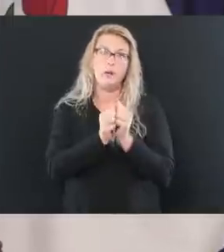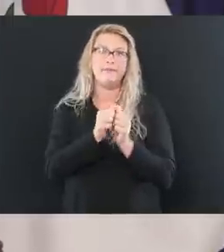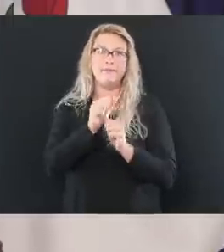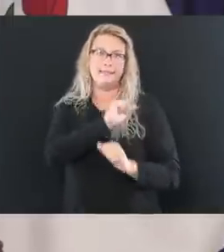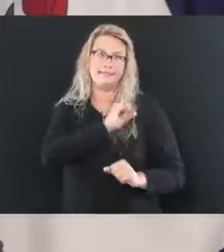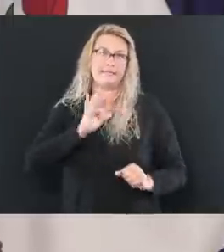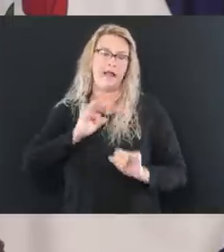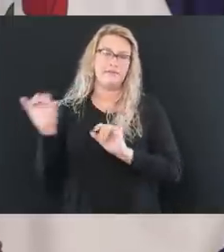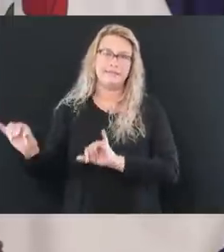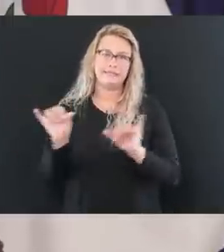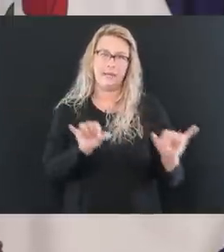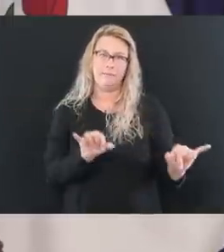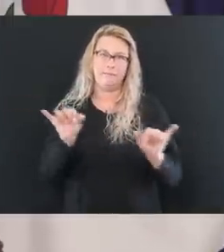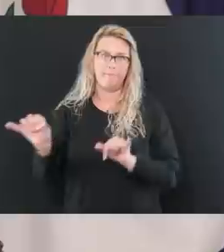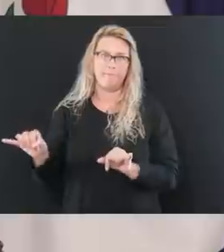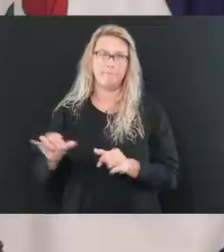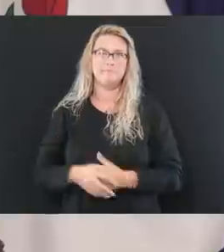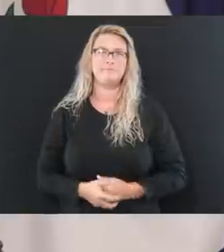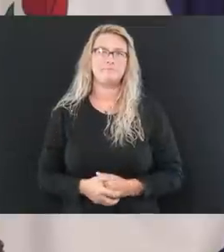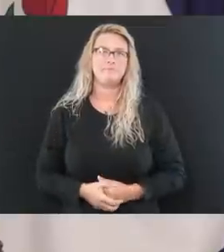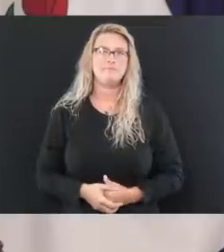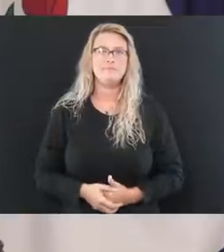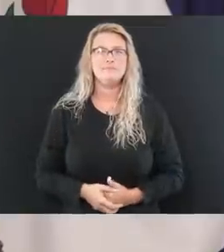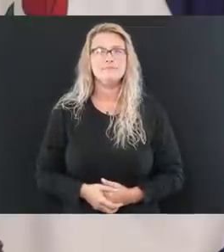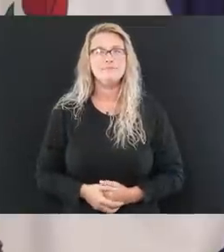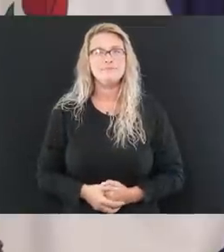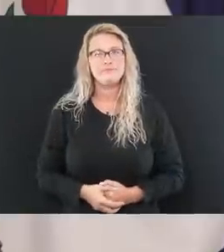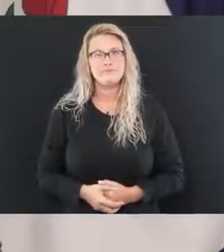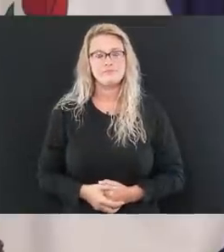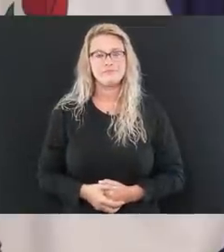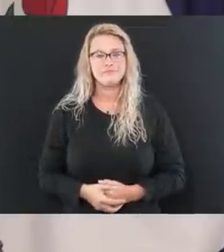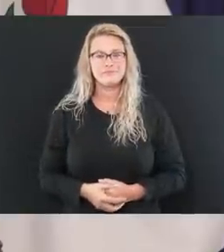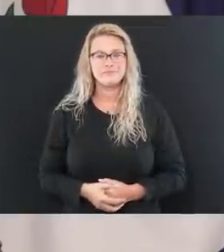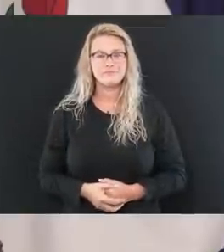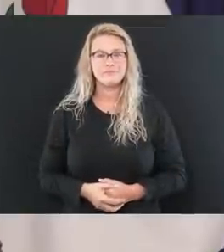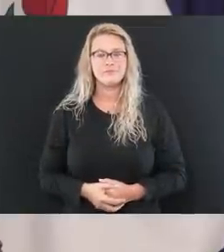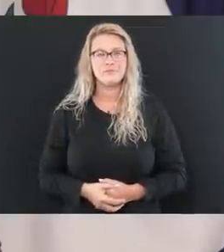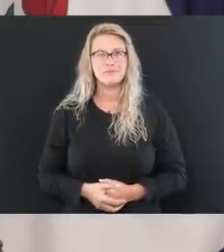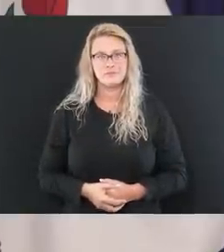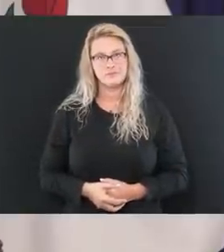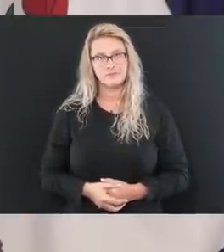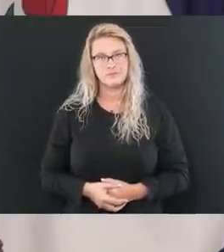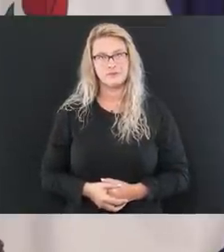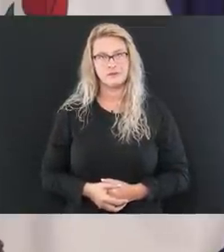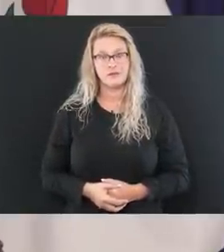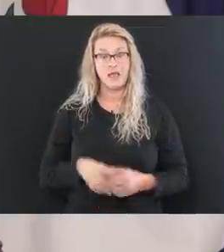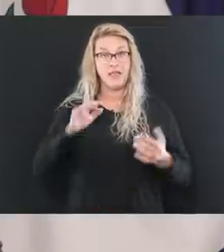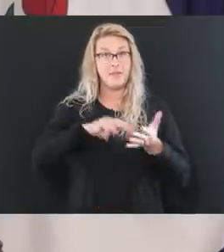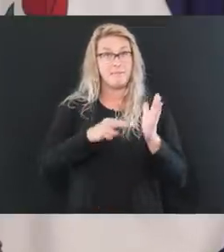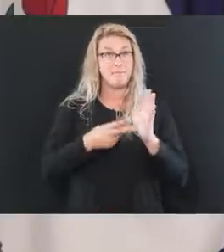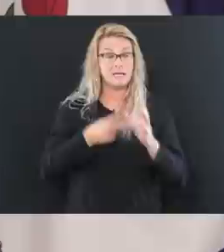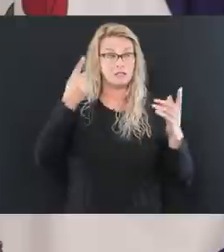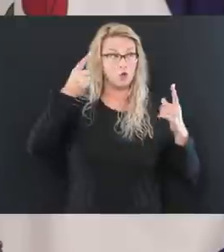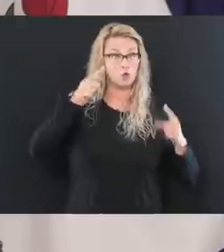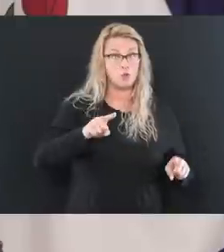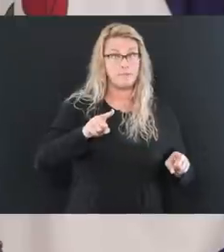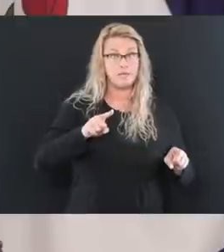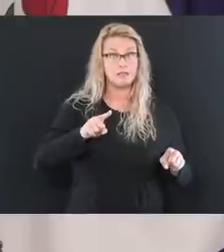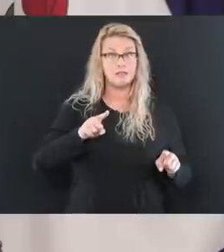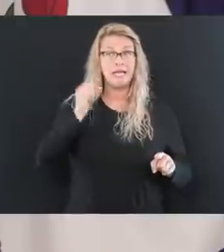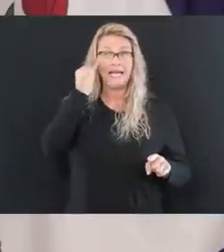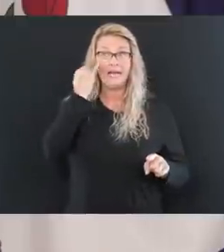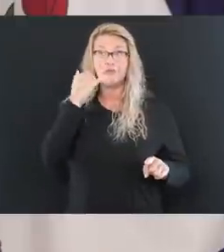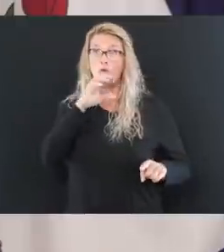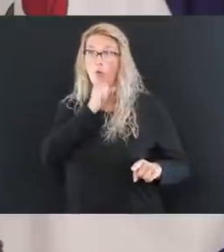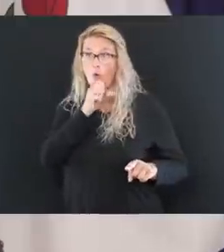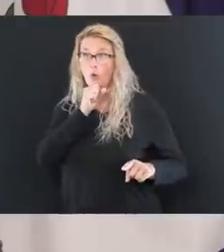So with all that being said, you know, what we've got is we've got an agreement that's going to allow them to go in the orange and everything